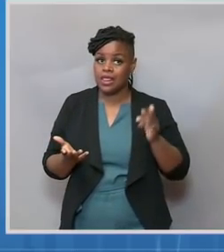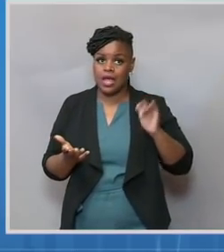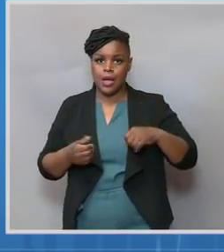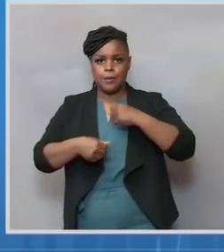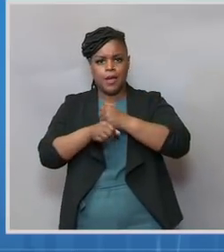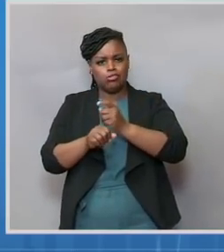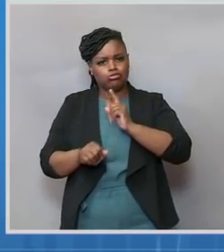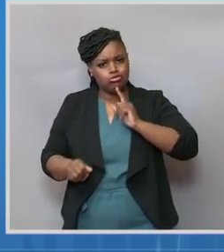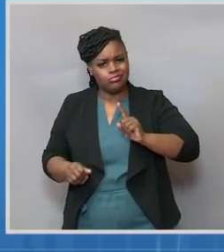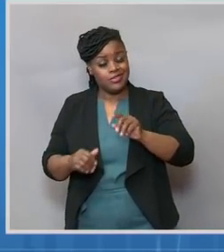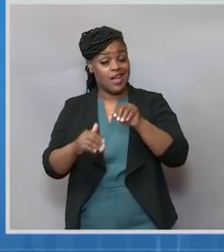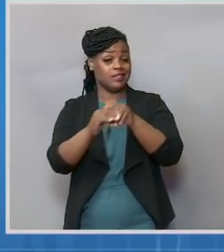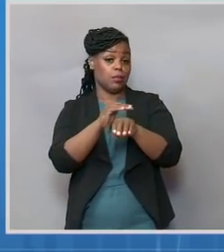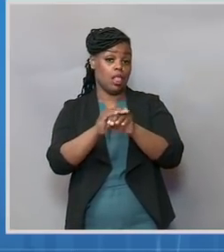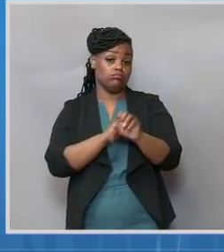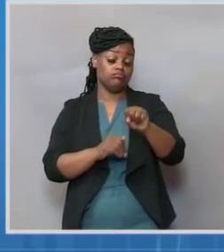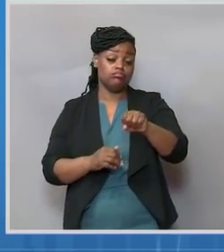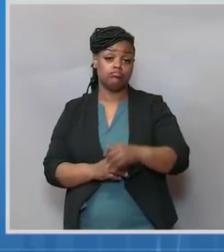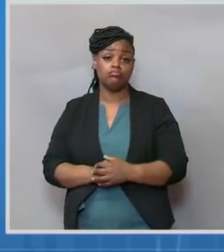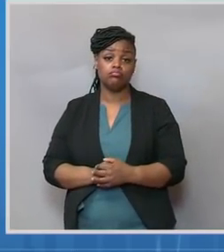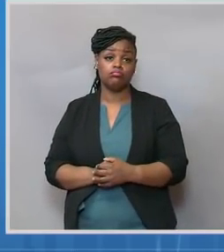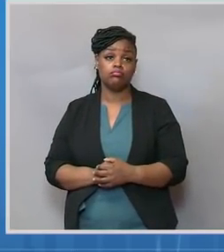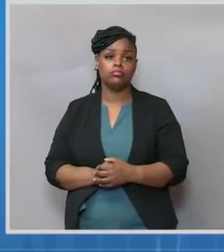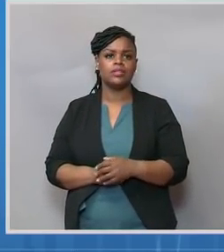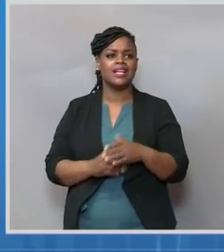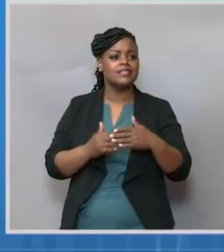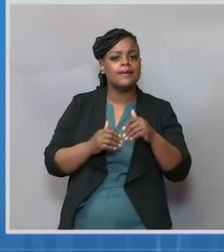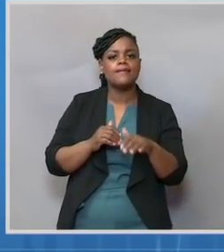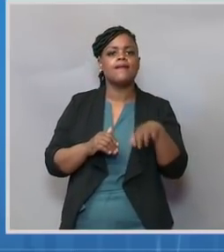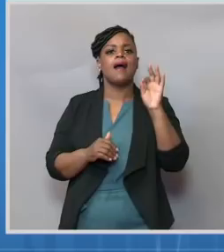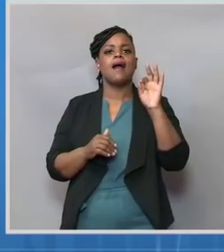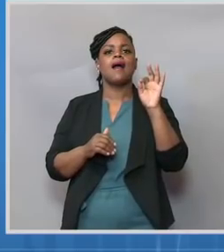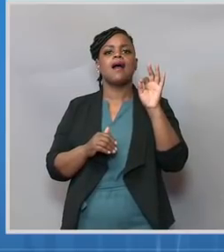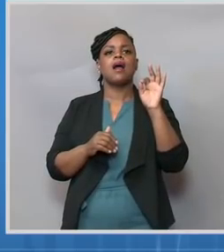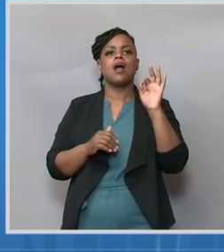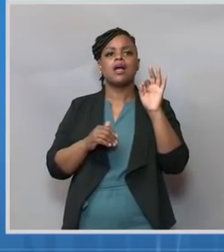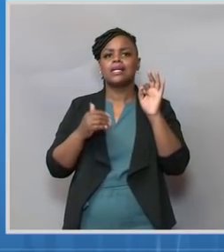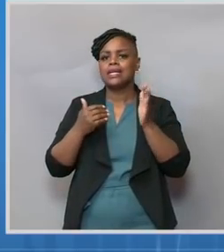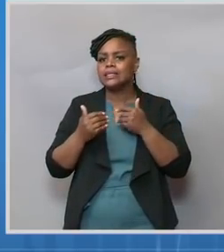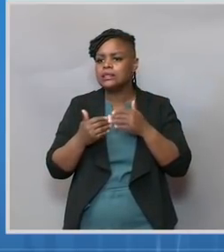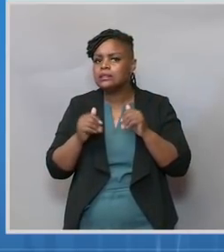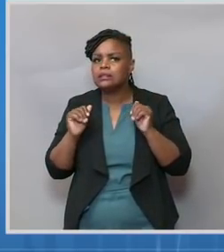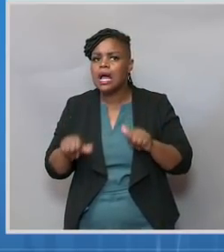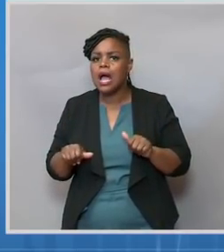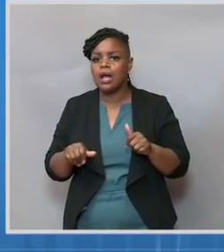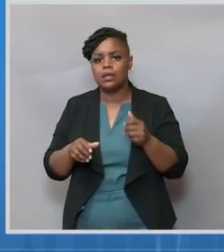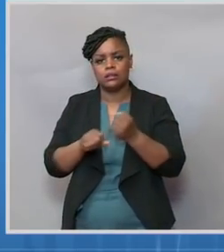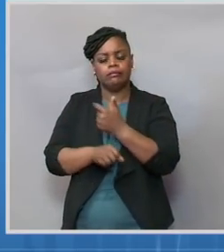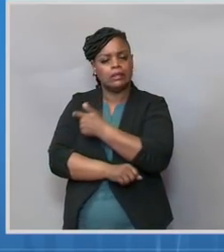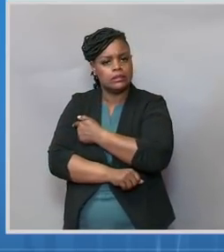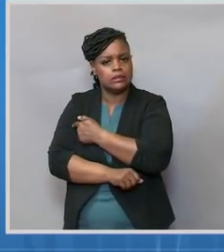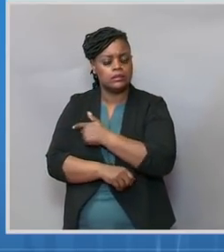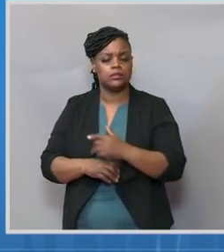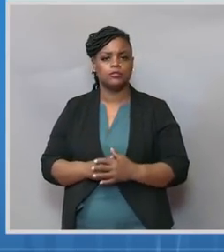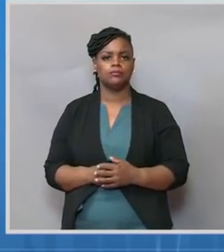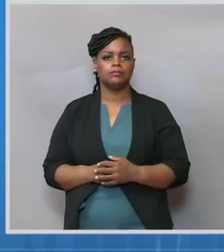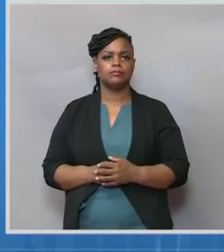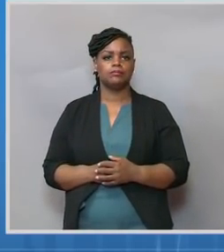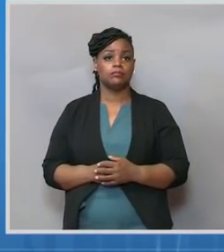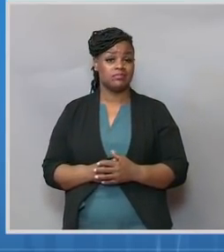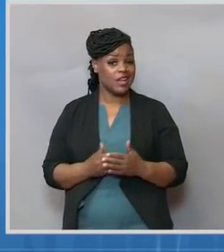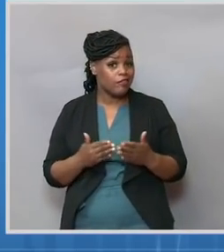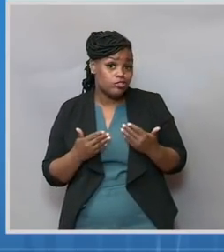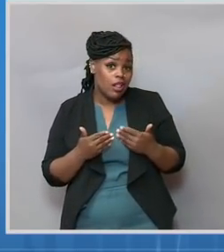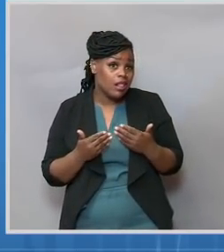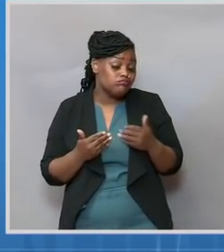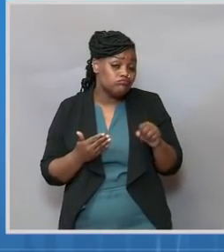And easy to find and to get your shot convenient. At the same time, need to continue